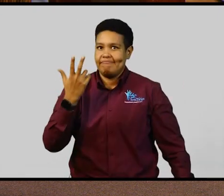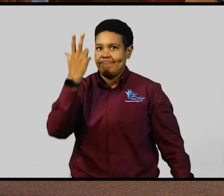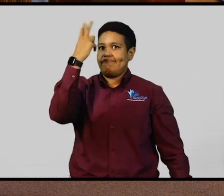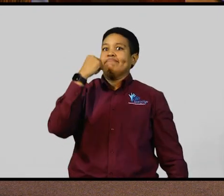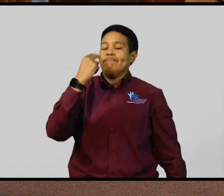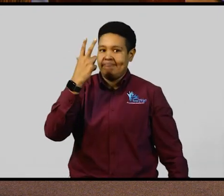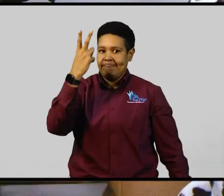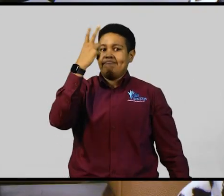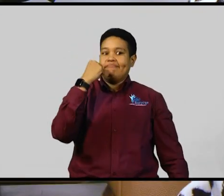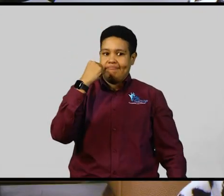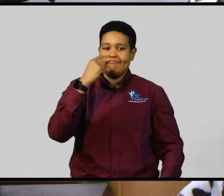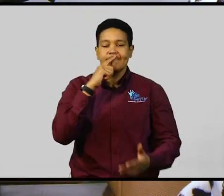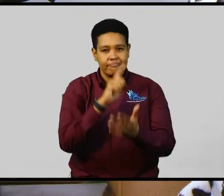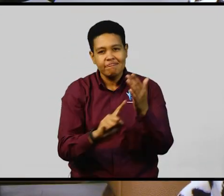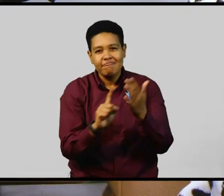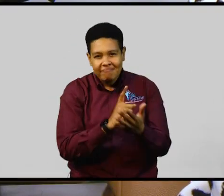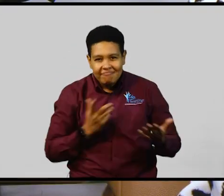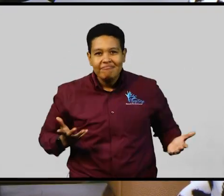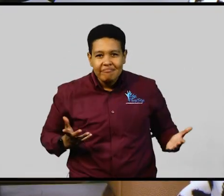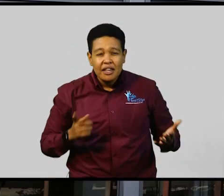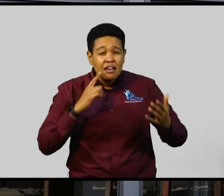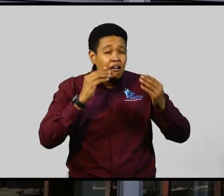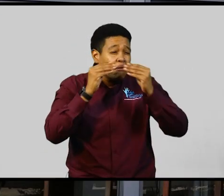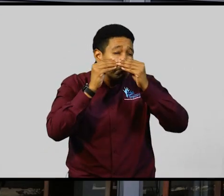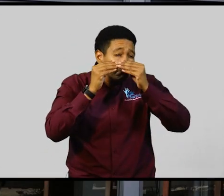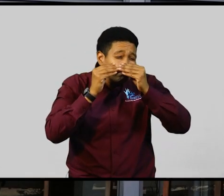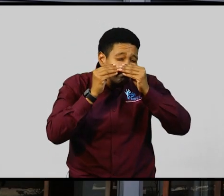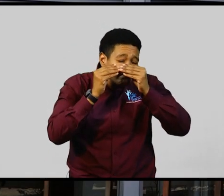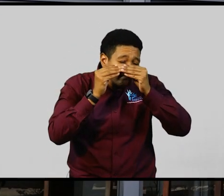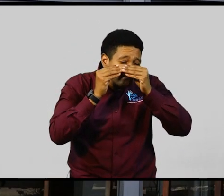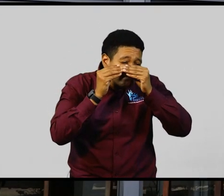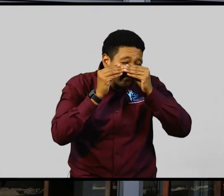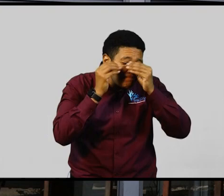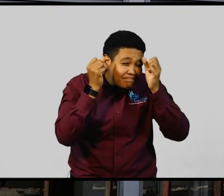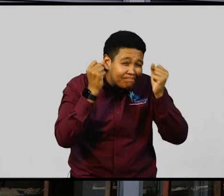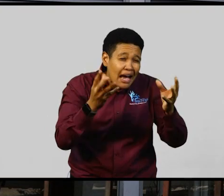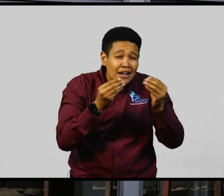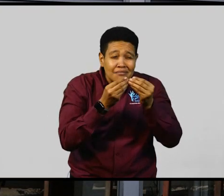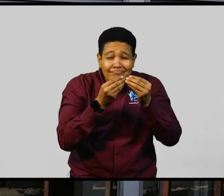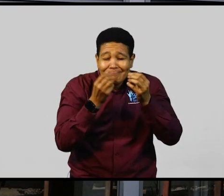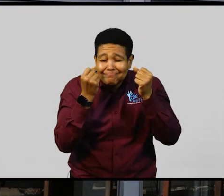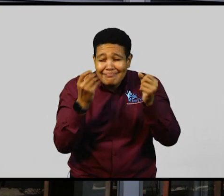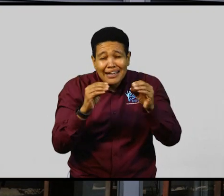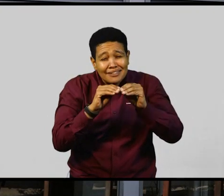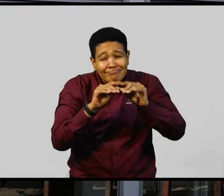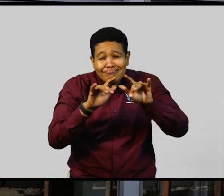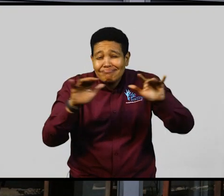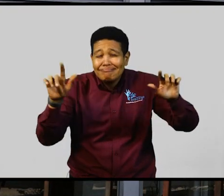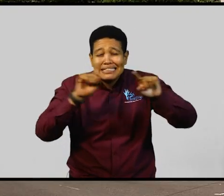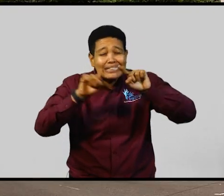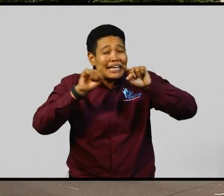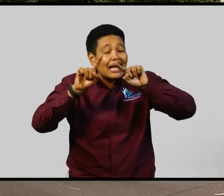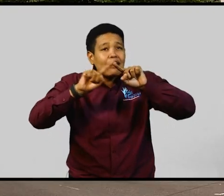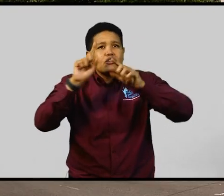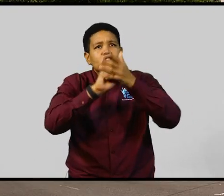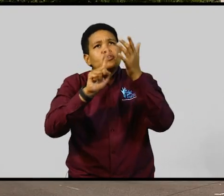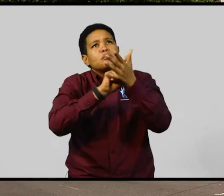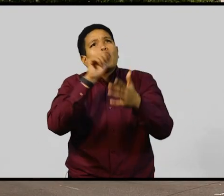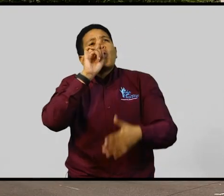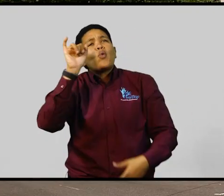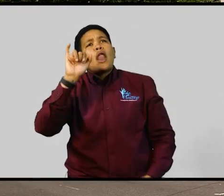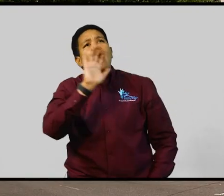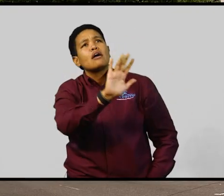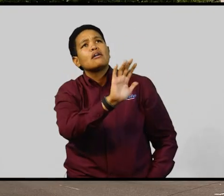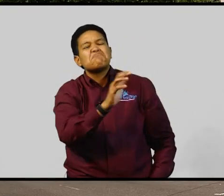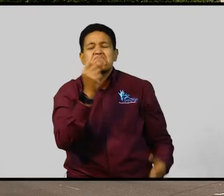there's a whole plethora of global rulings on the whole issue of discrimination.